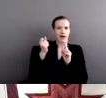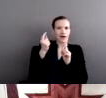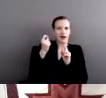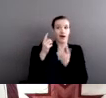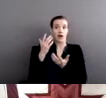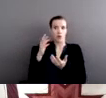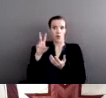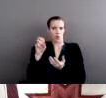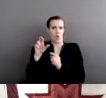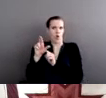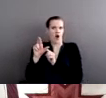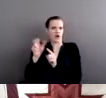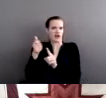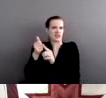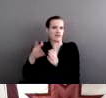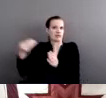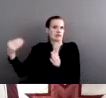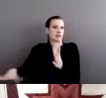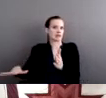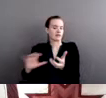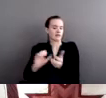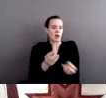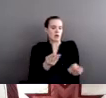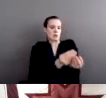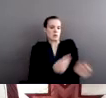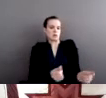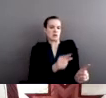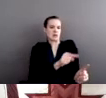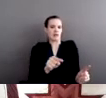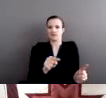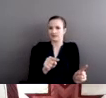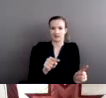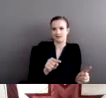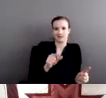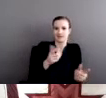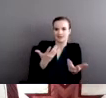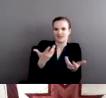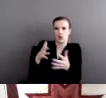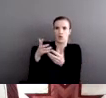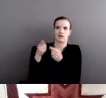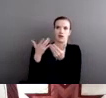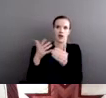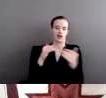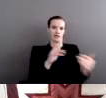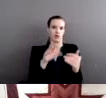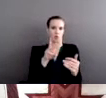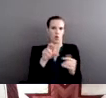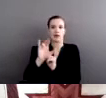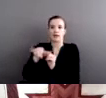In fact, members of Congress debated on the floor that